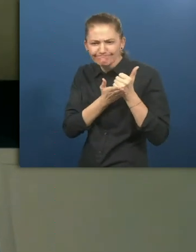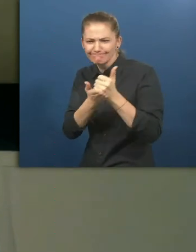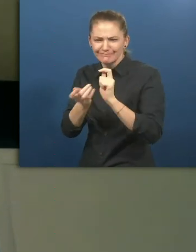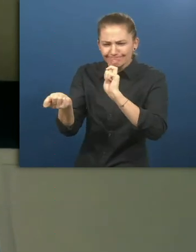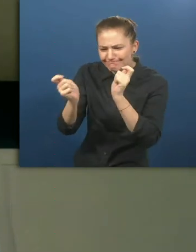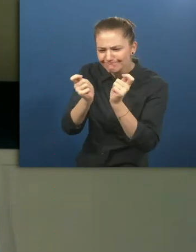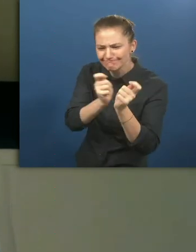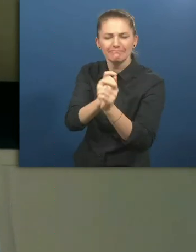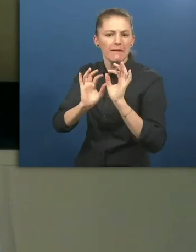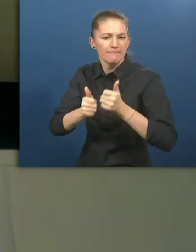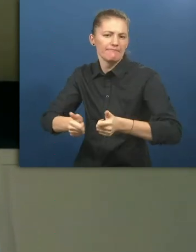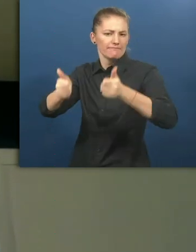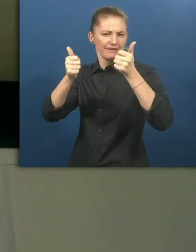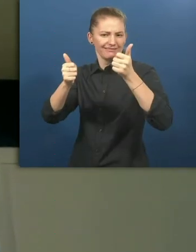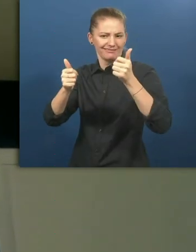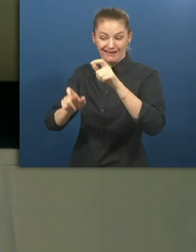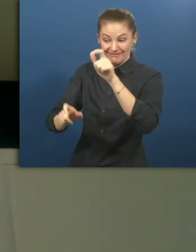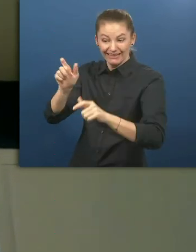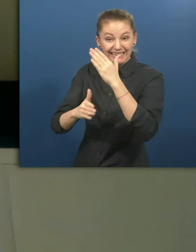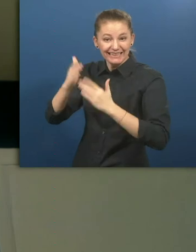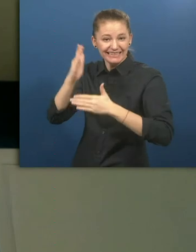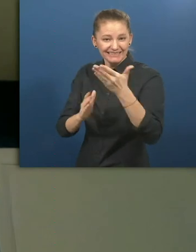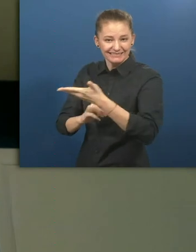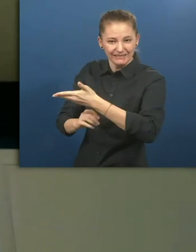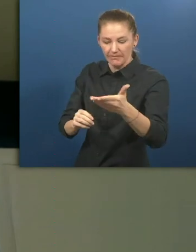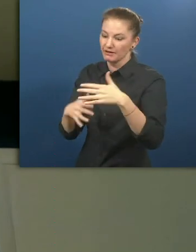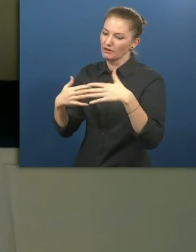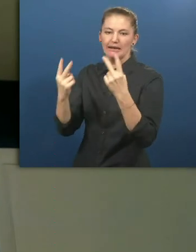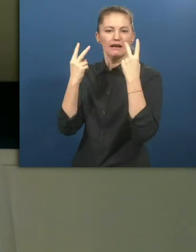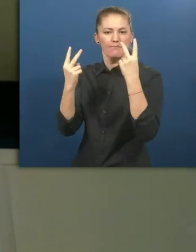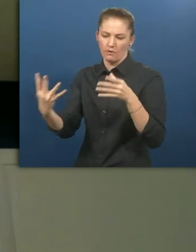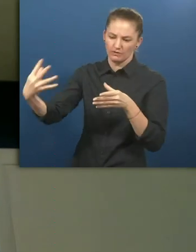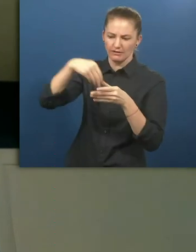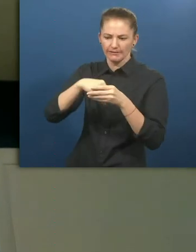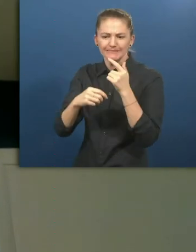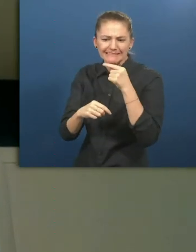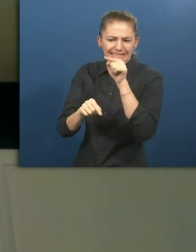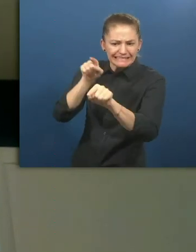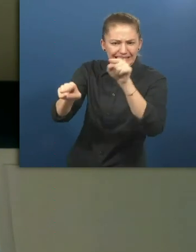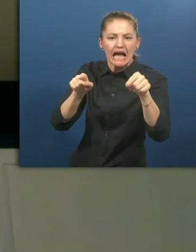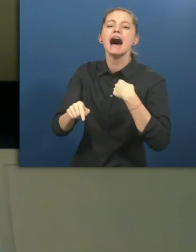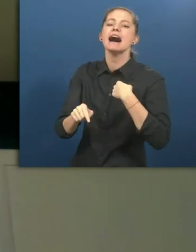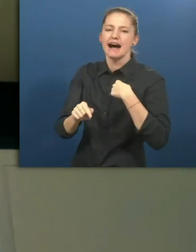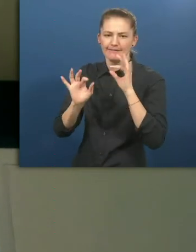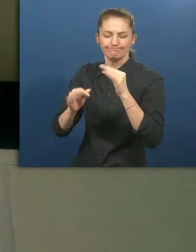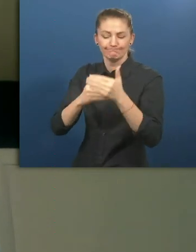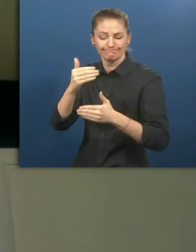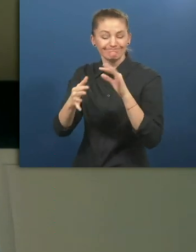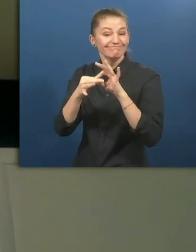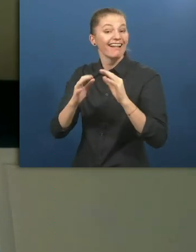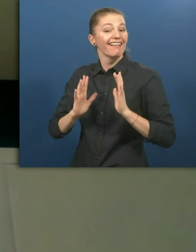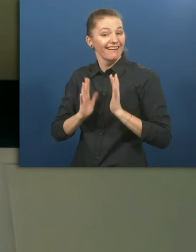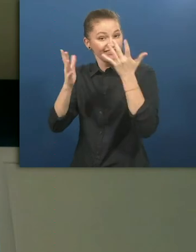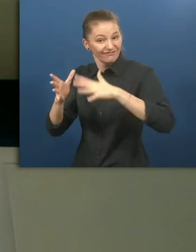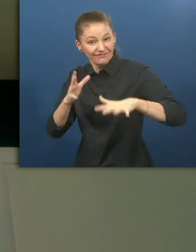really helping us to address change at systemic levels so that persons with disabilities are a key part of decisions that are made